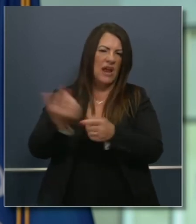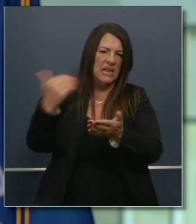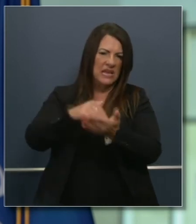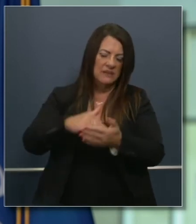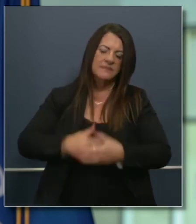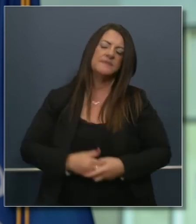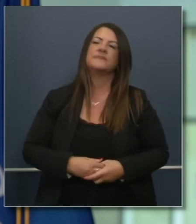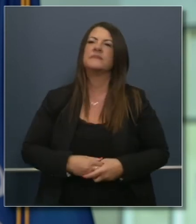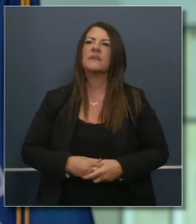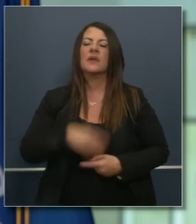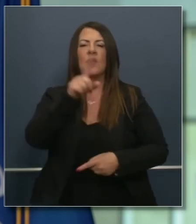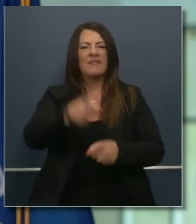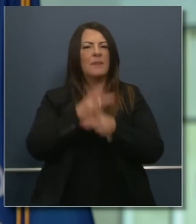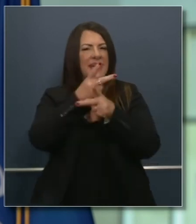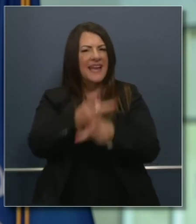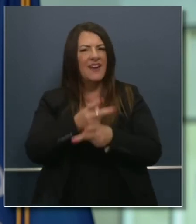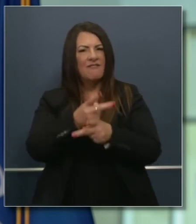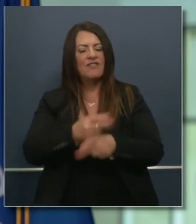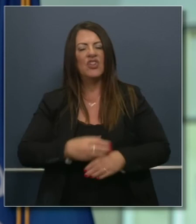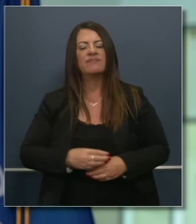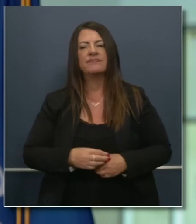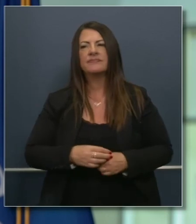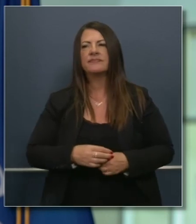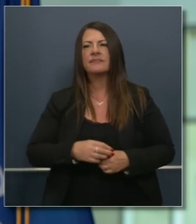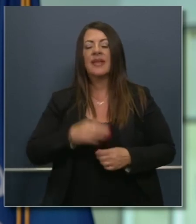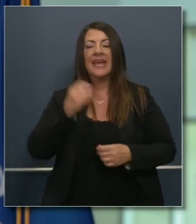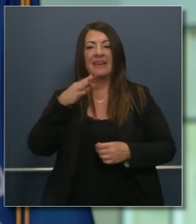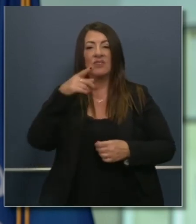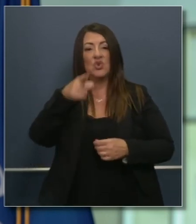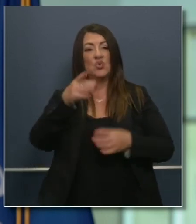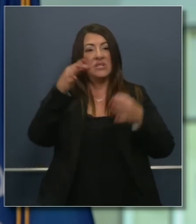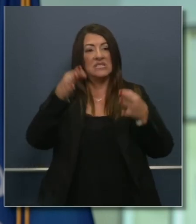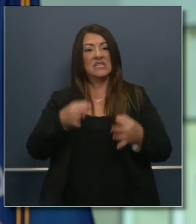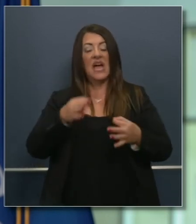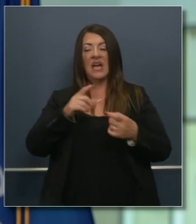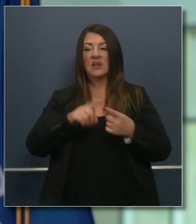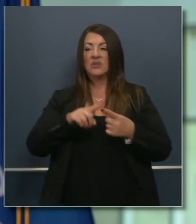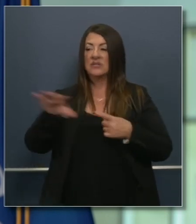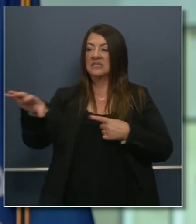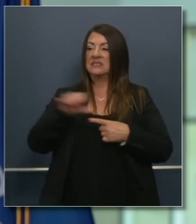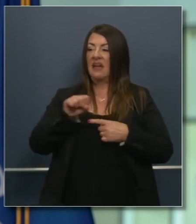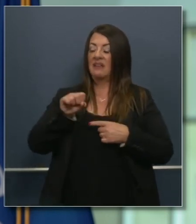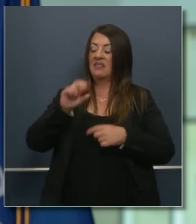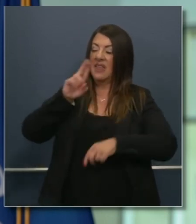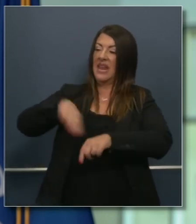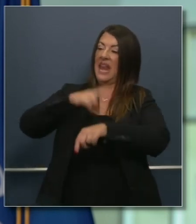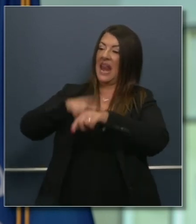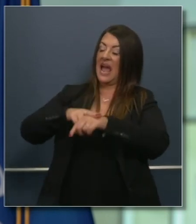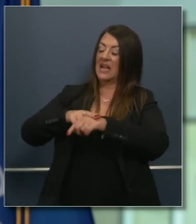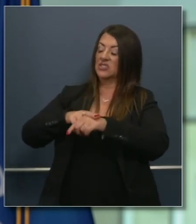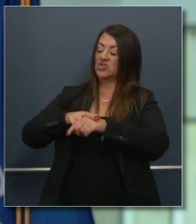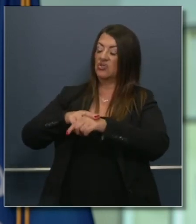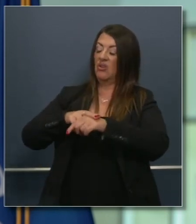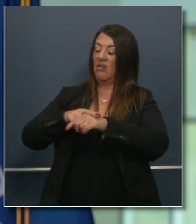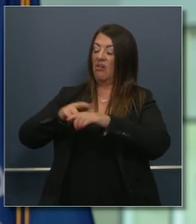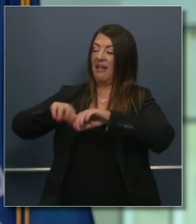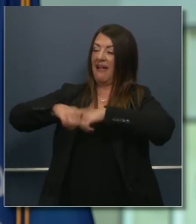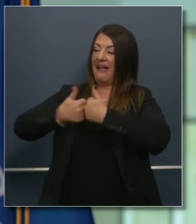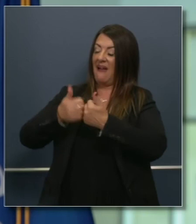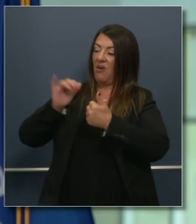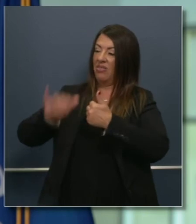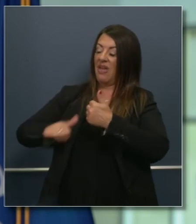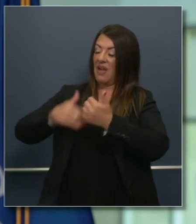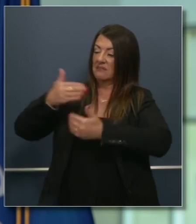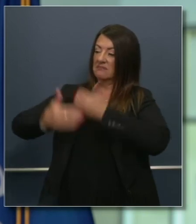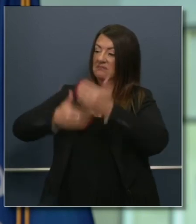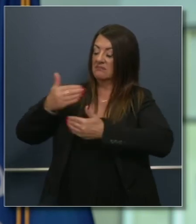this point. You have to be careful about taking national constructs, which may be appropriate for a nation,